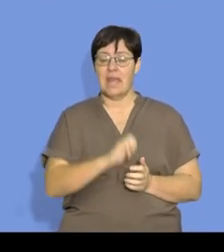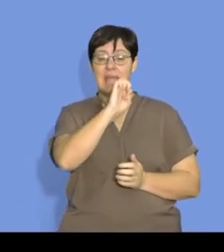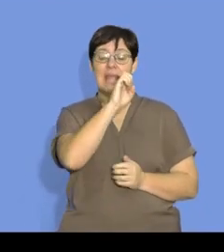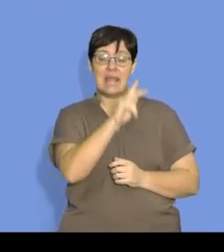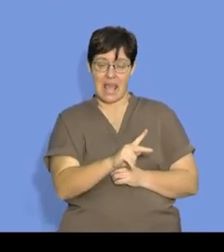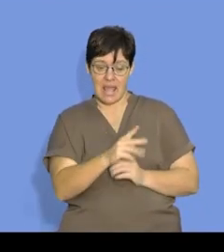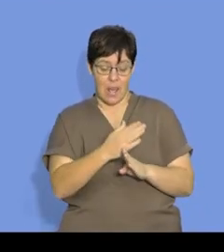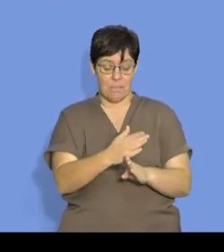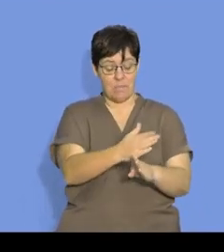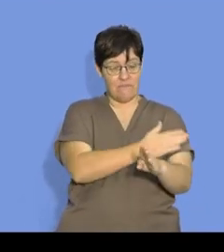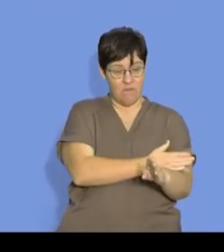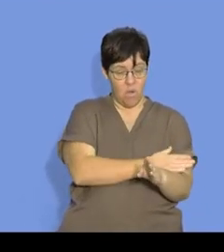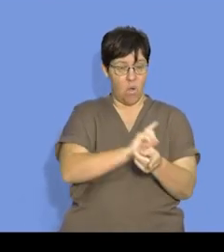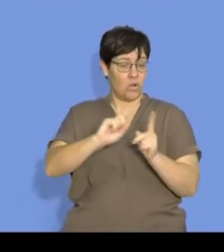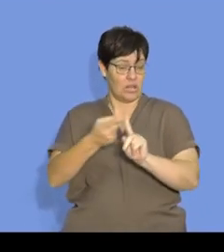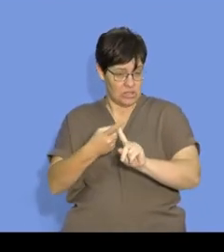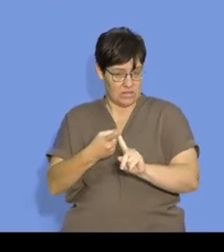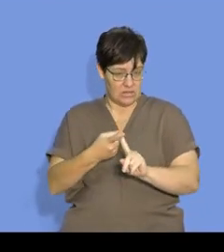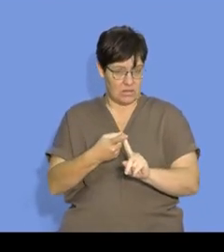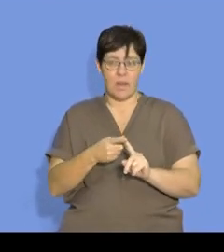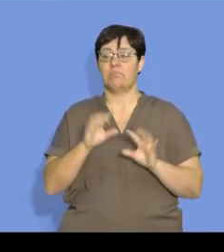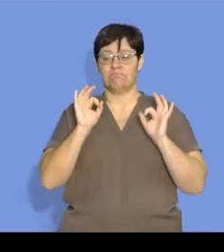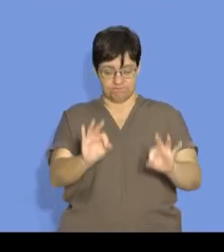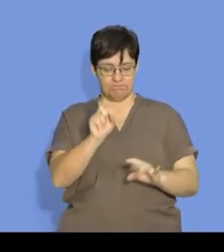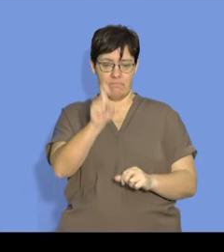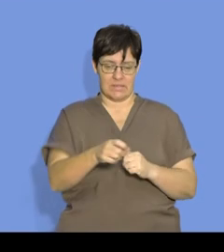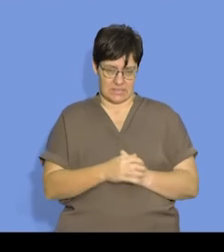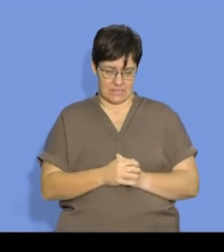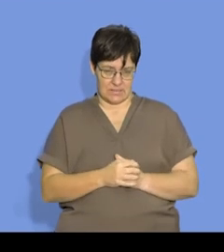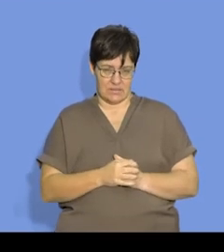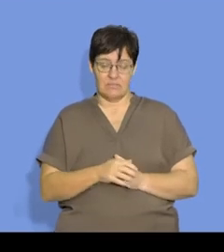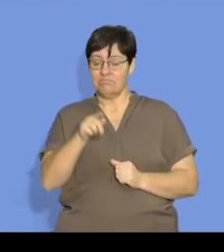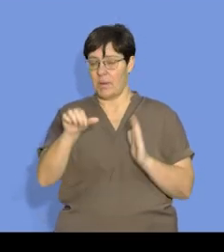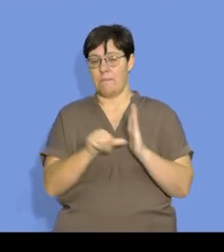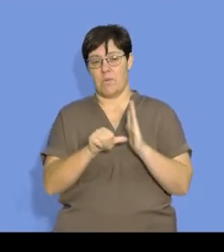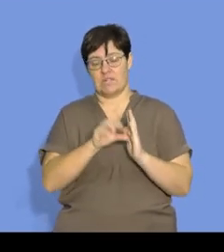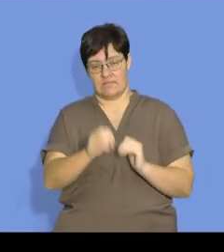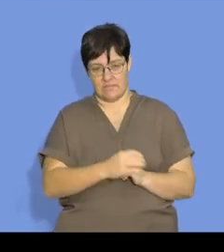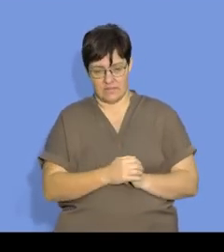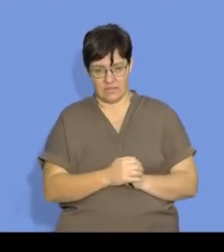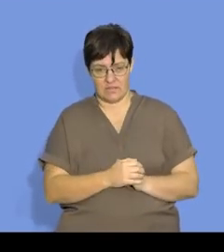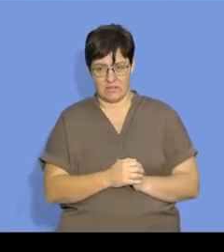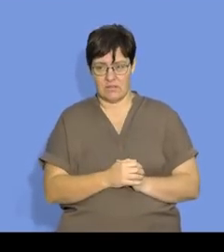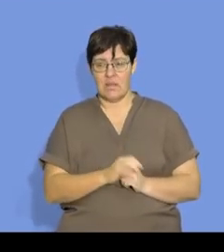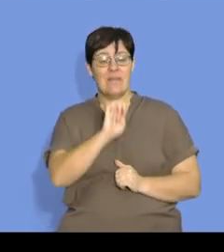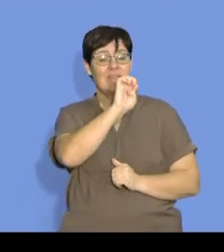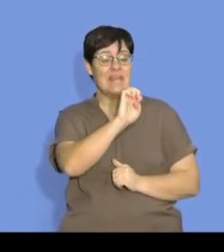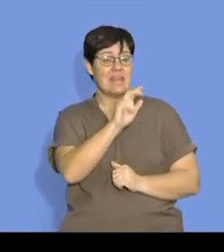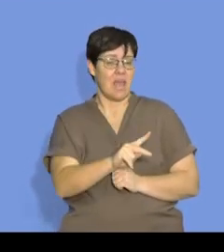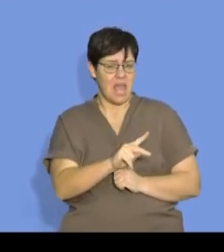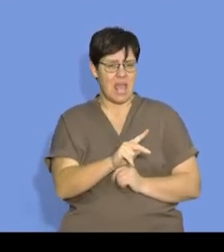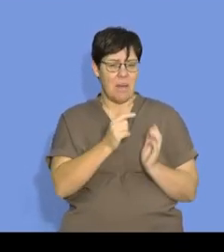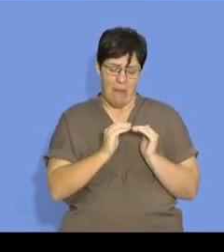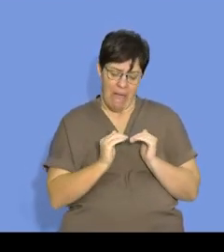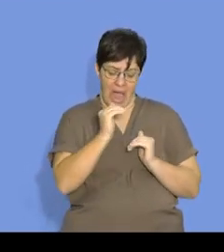energy of the particles before the collision must be right. This is important. If that kinetic